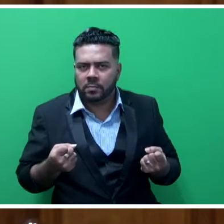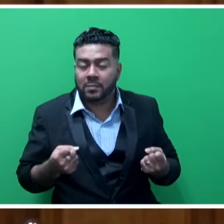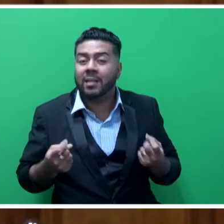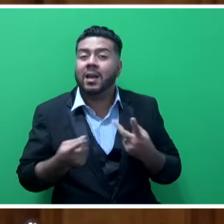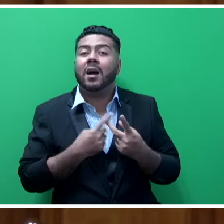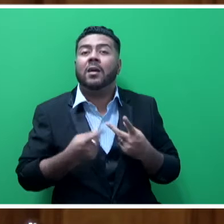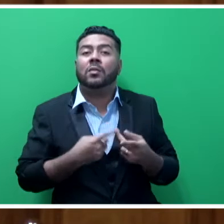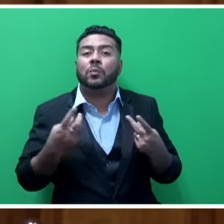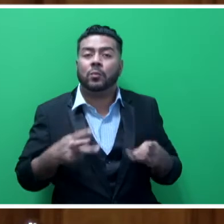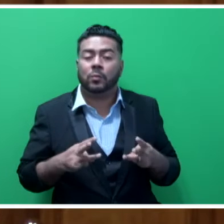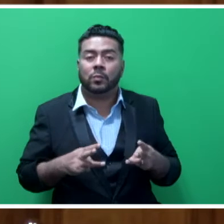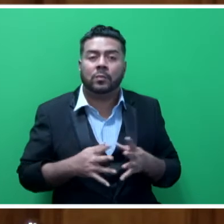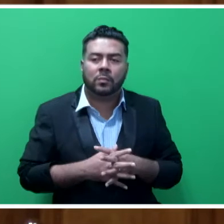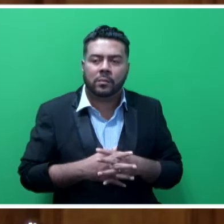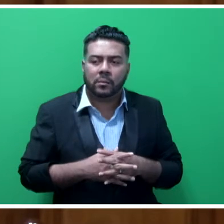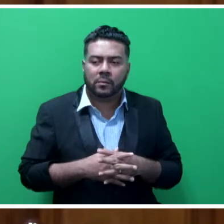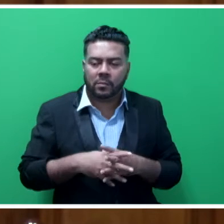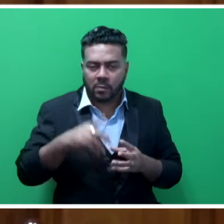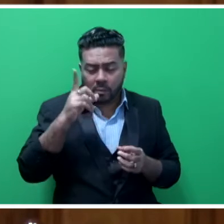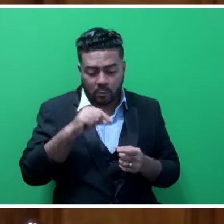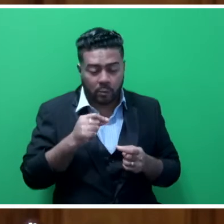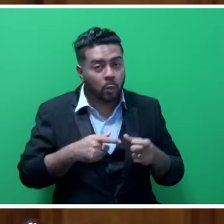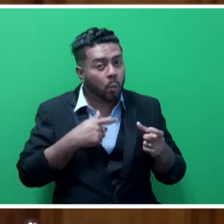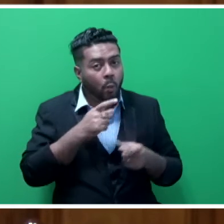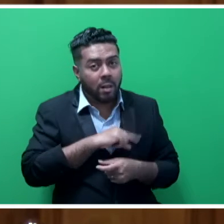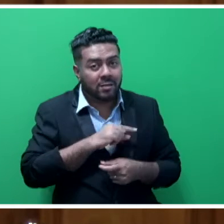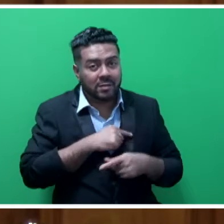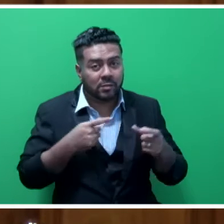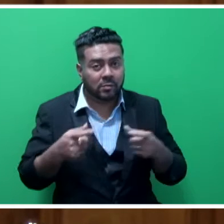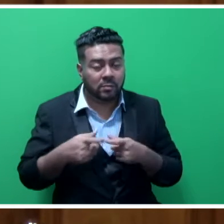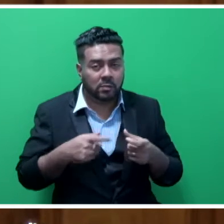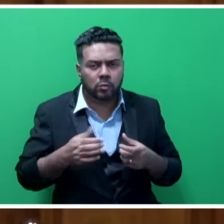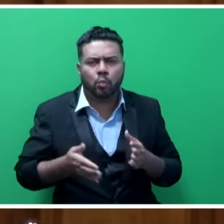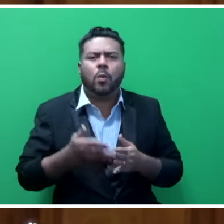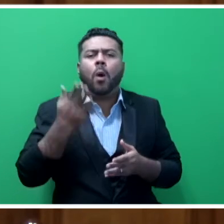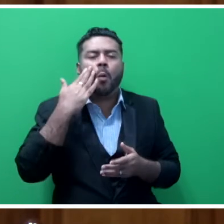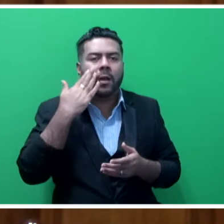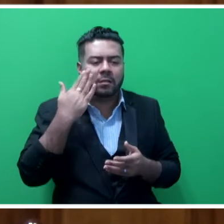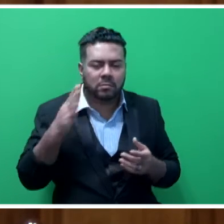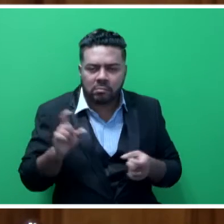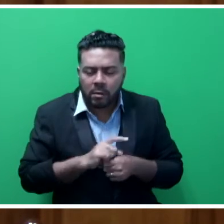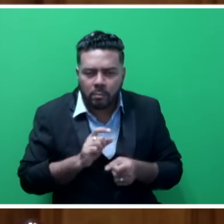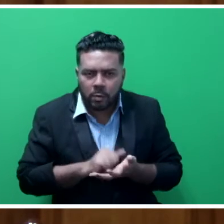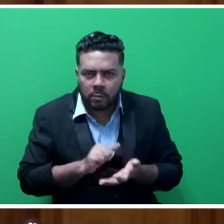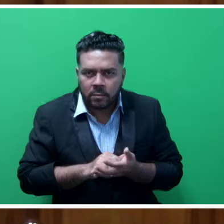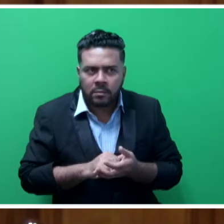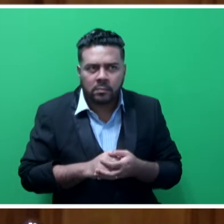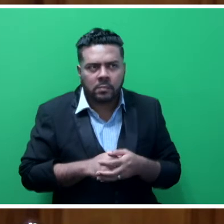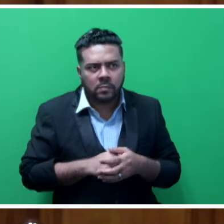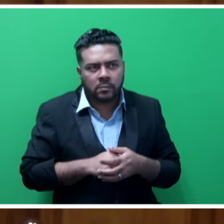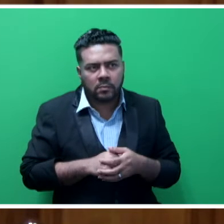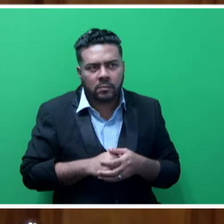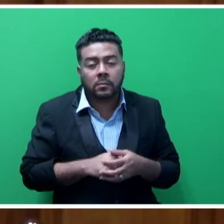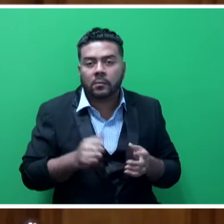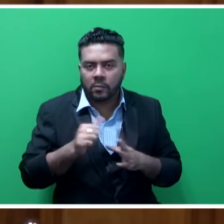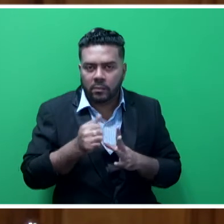other way, other area that is also addressed in terms of quality control is to raise awareness. By ensuring quality services, they